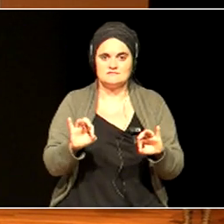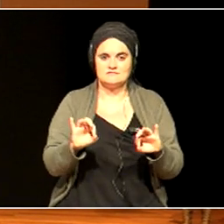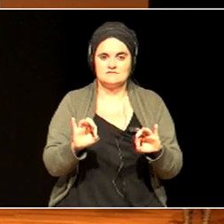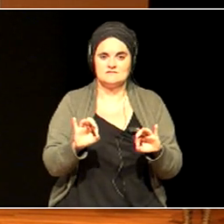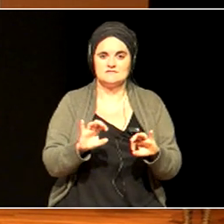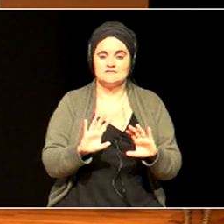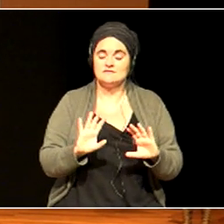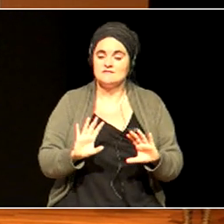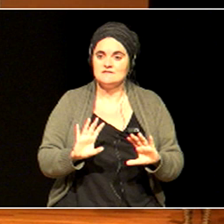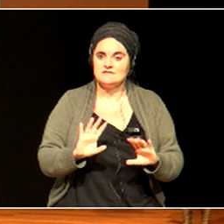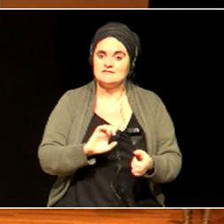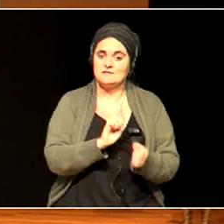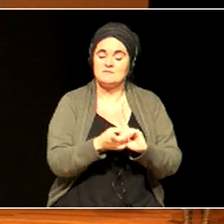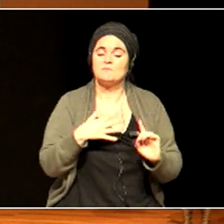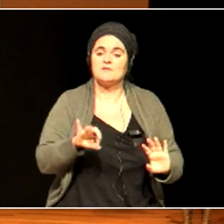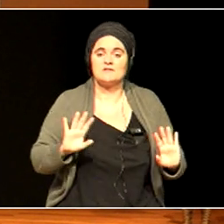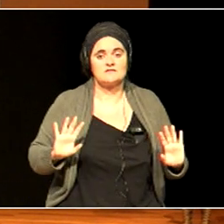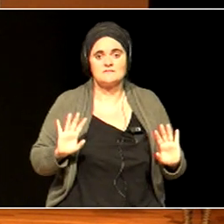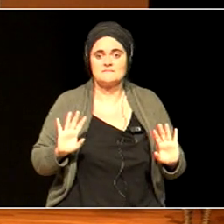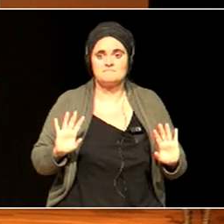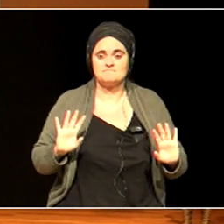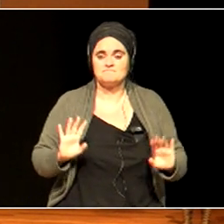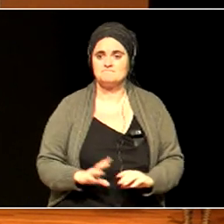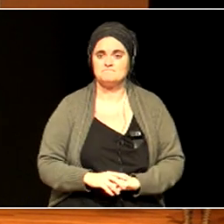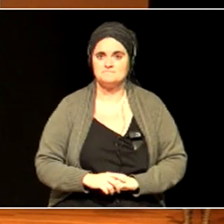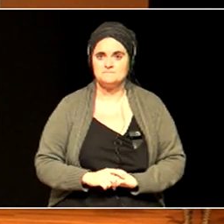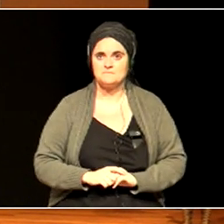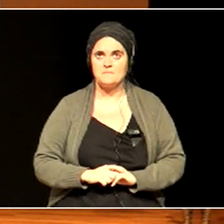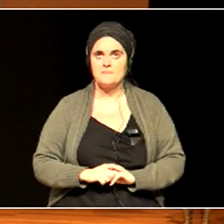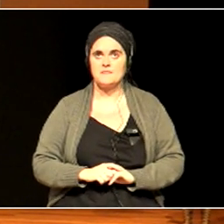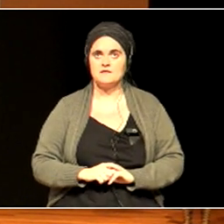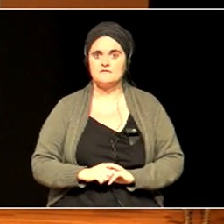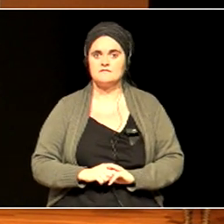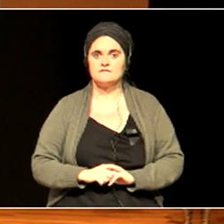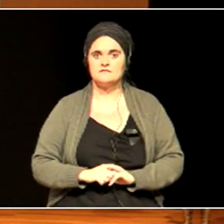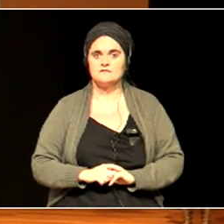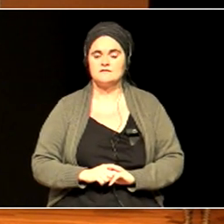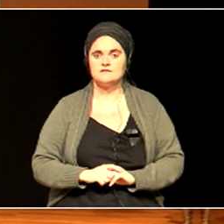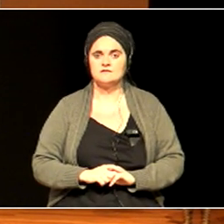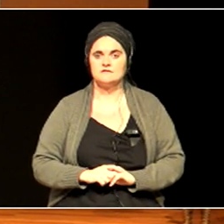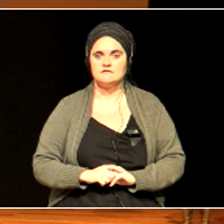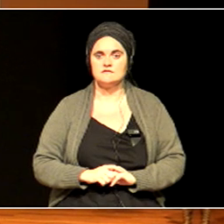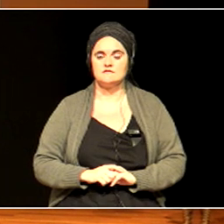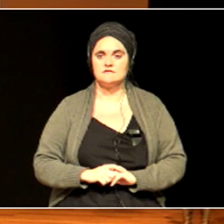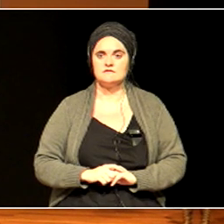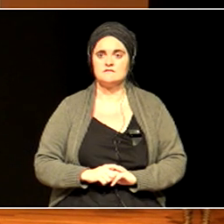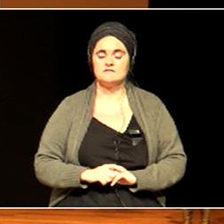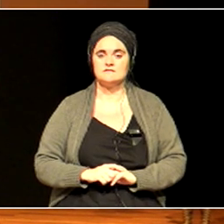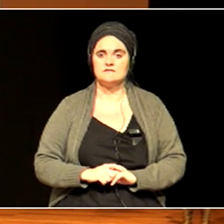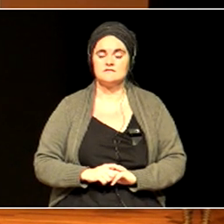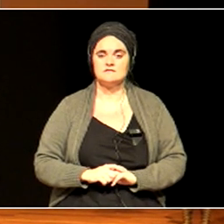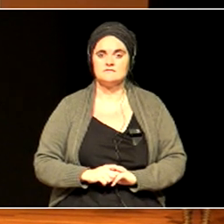as the metaphor for our